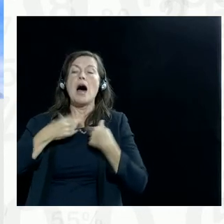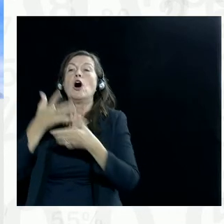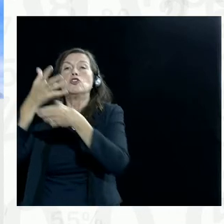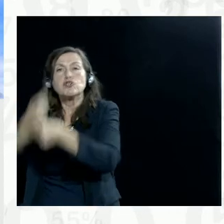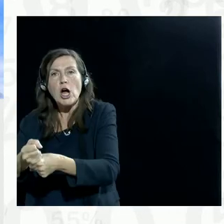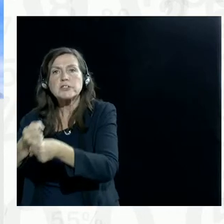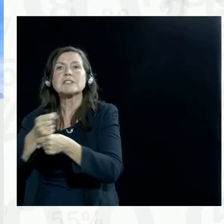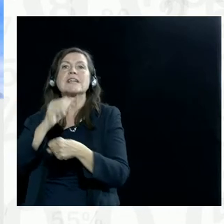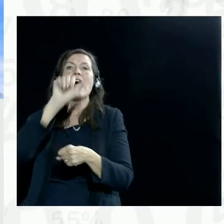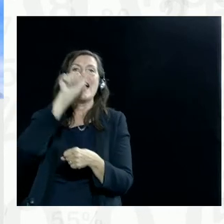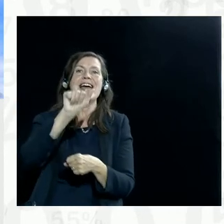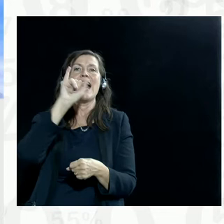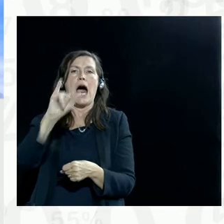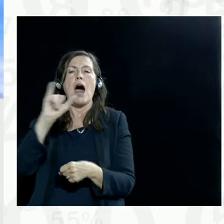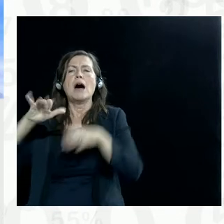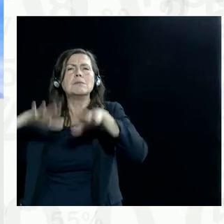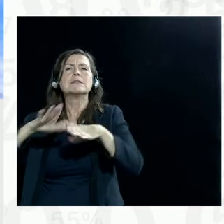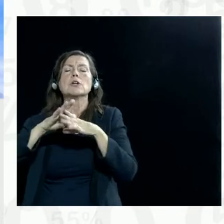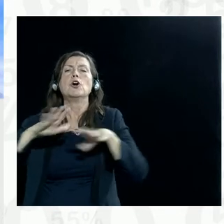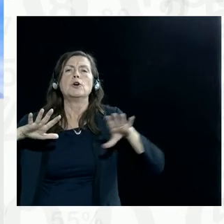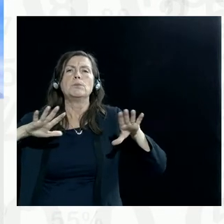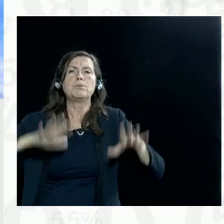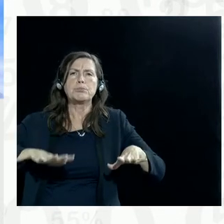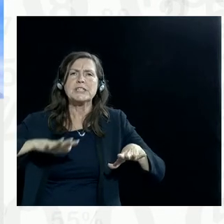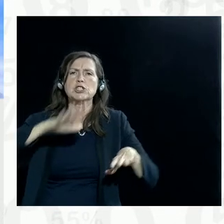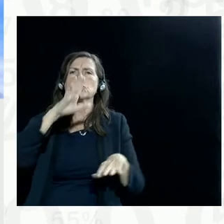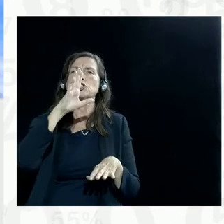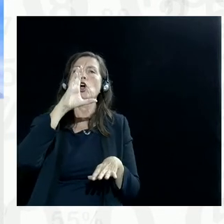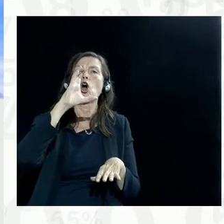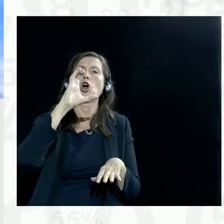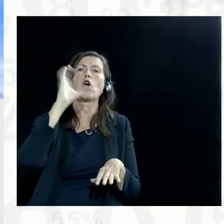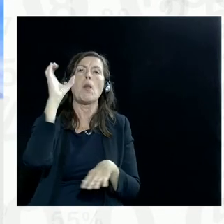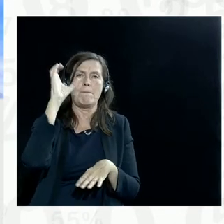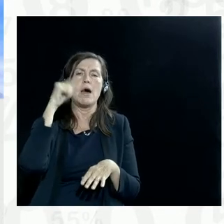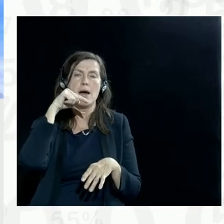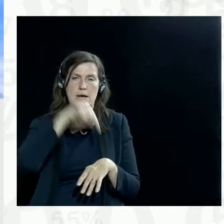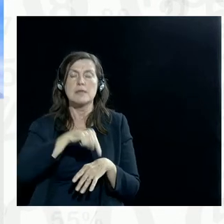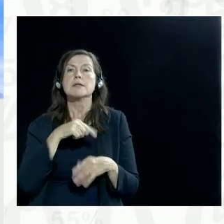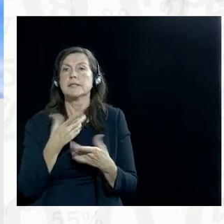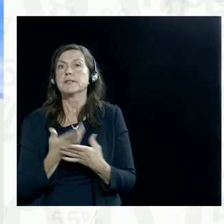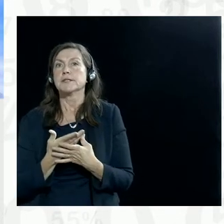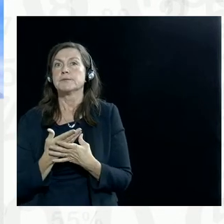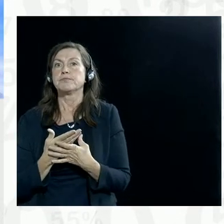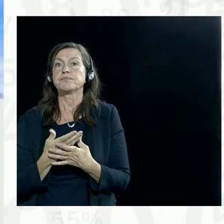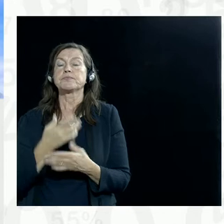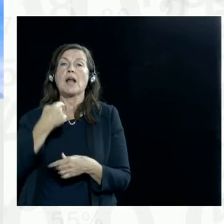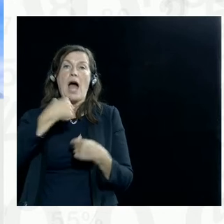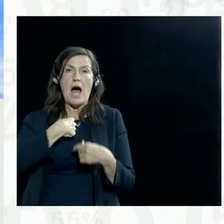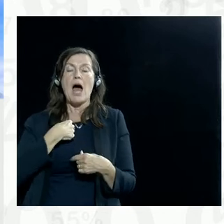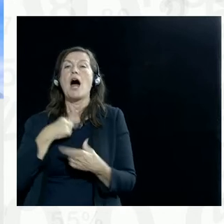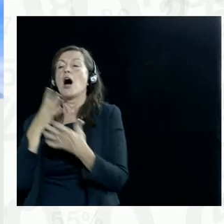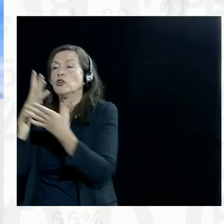University of British Columbia. That work is just starting now. But I'd encourage people to check them out. So that's iTrust.ai,